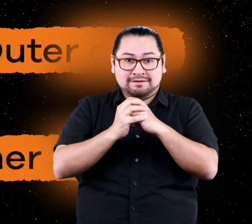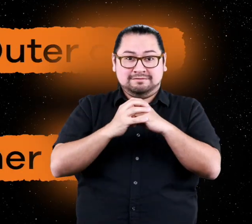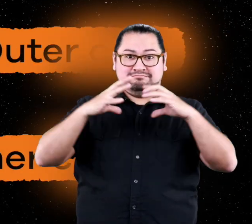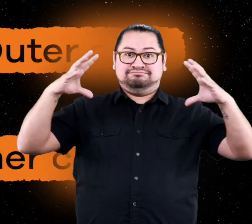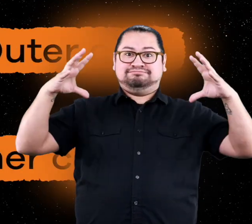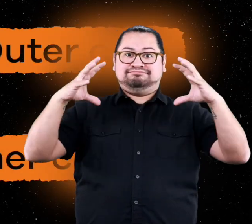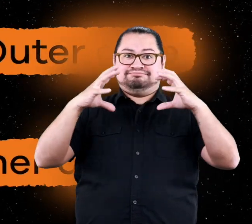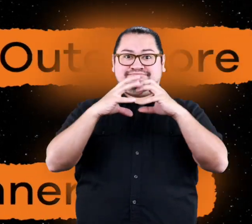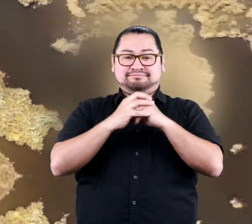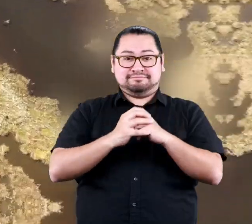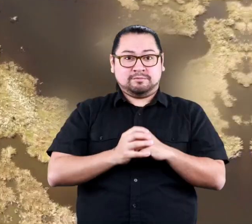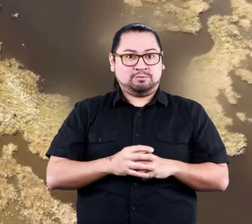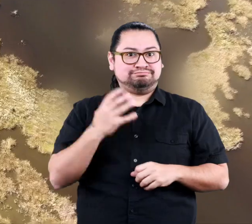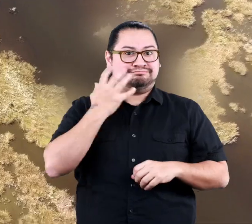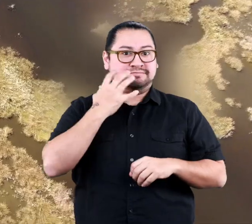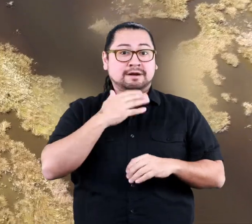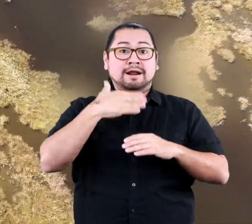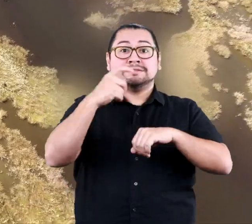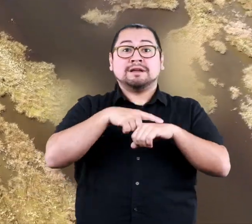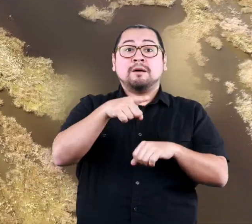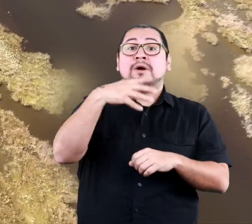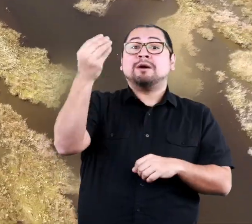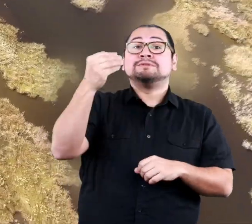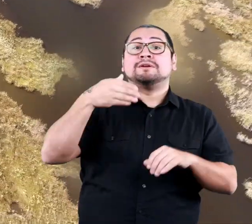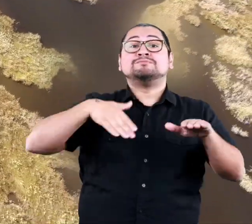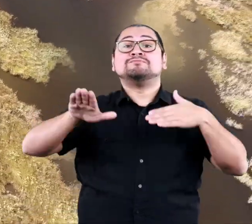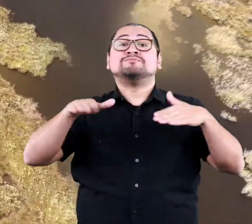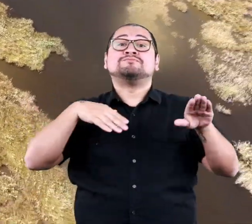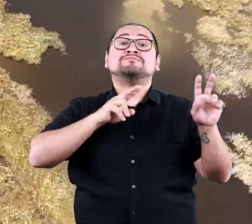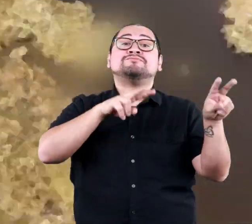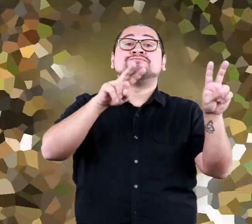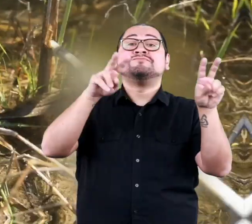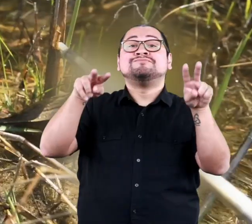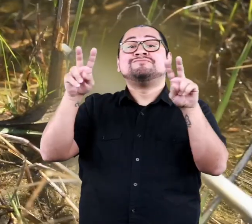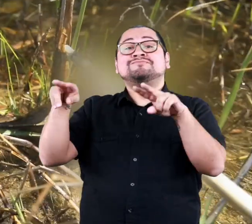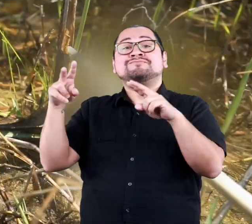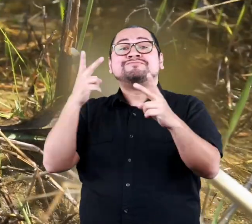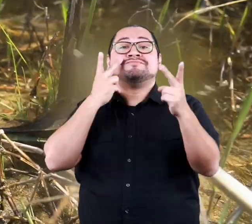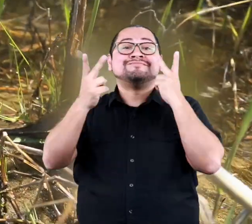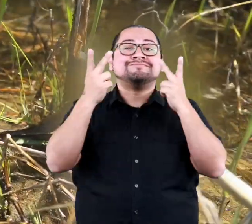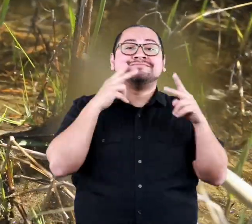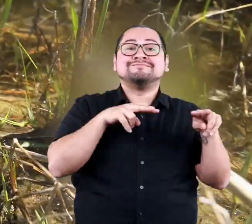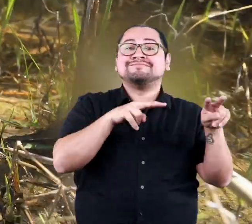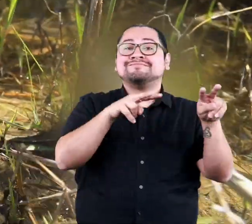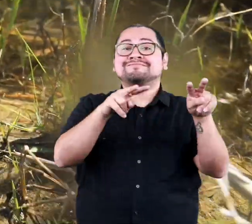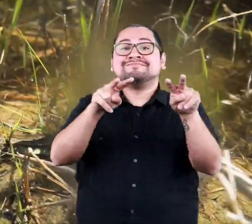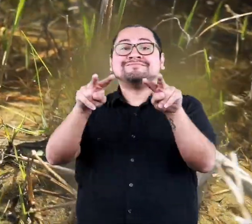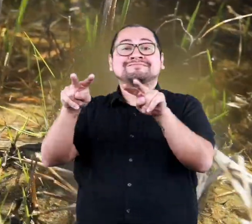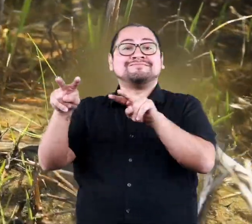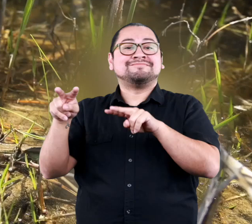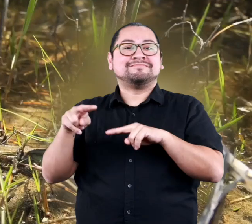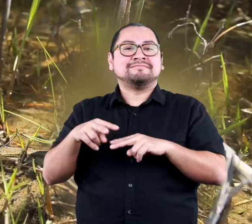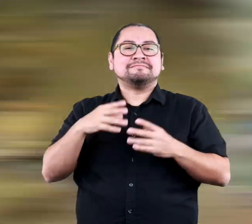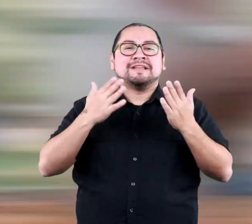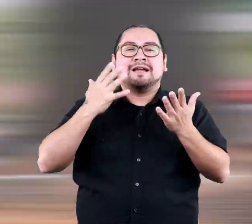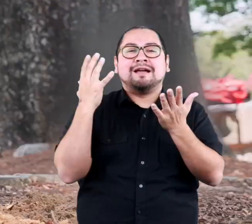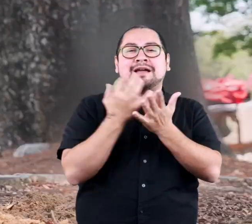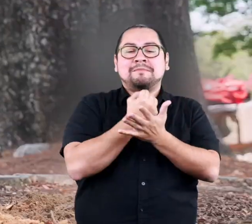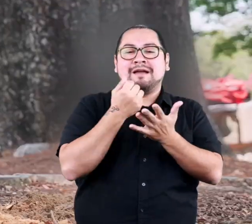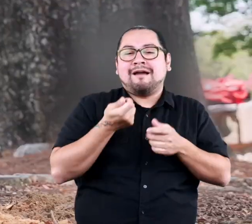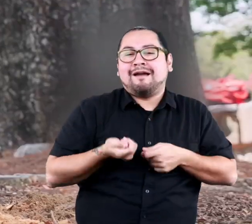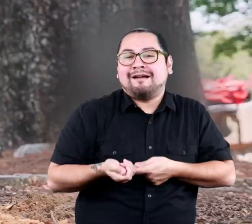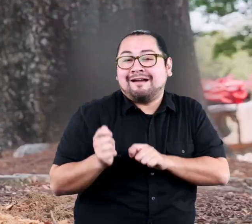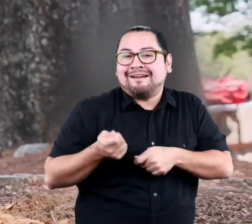outer core. The next time you are outside, take a minute to examine the ground you are walking on,